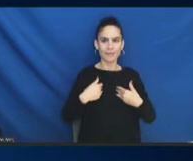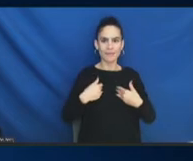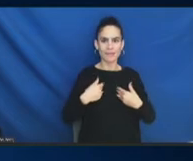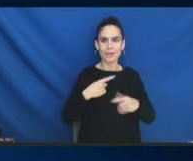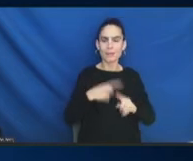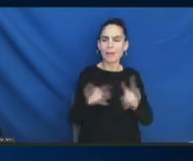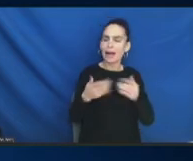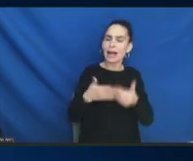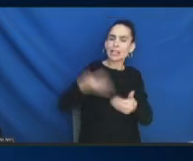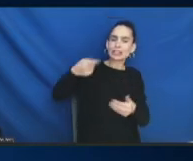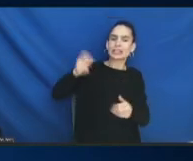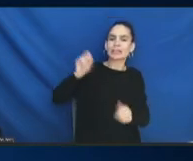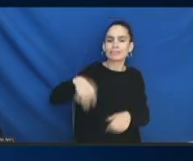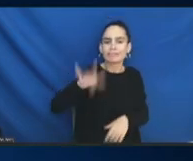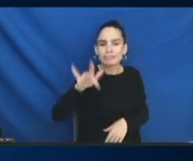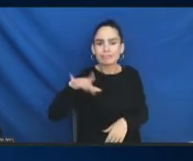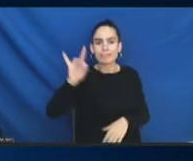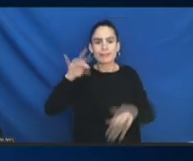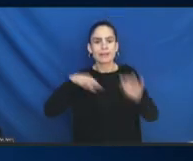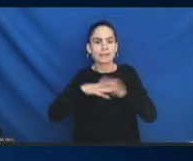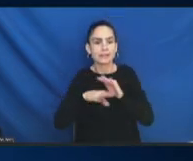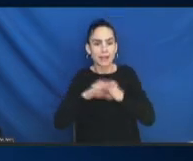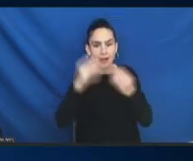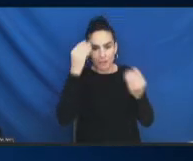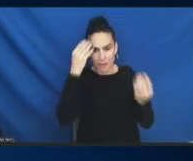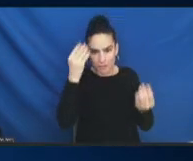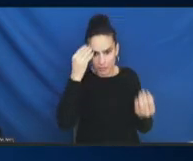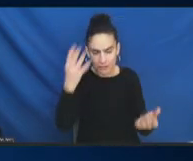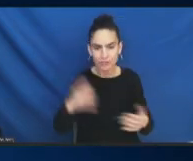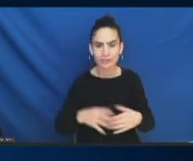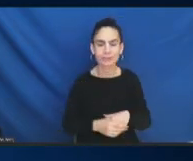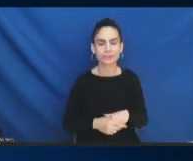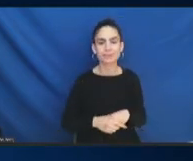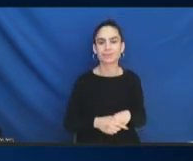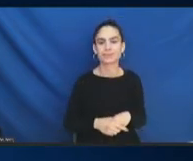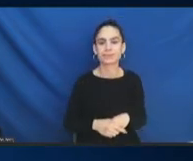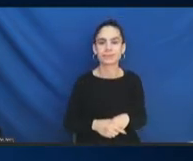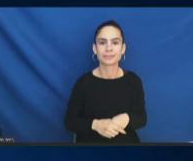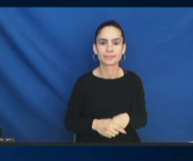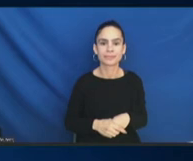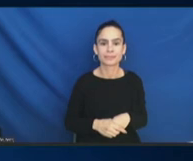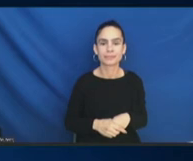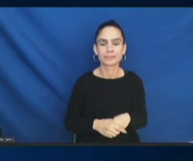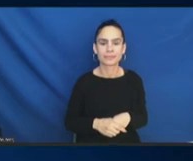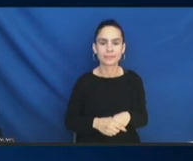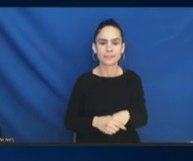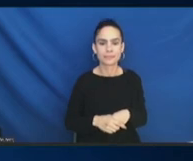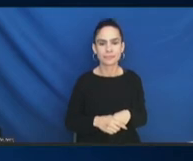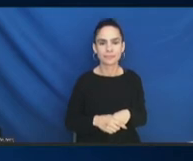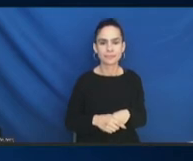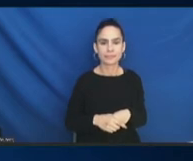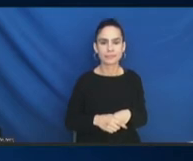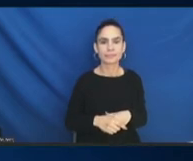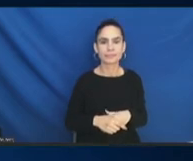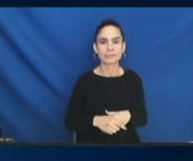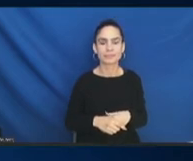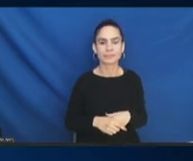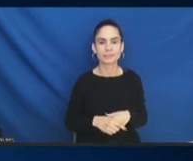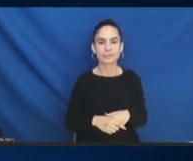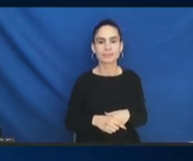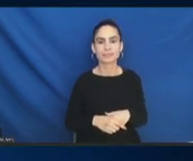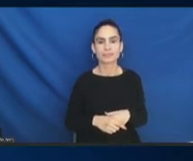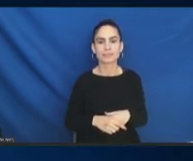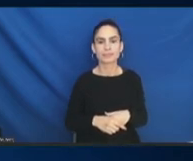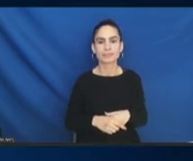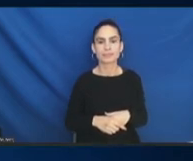I will say, I think this is, sadly, this is part of the challenge that we're in in the world where there's just too much information and you're trying